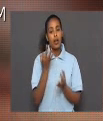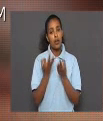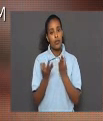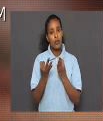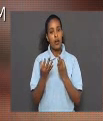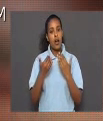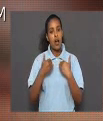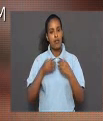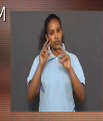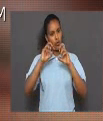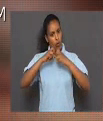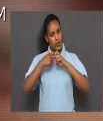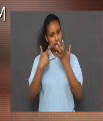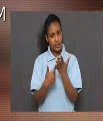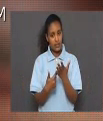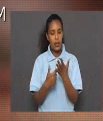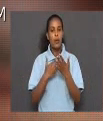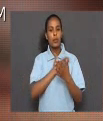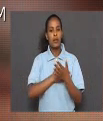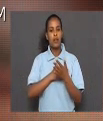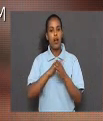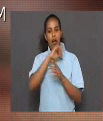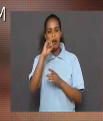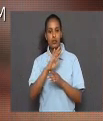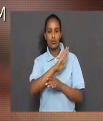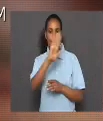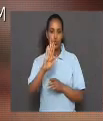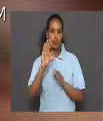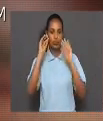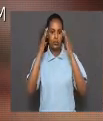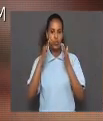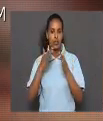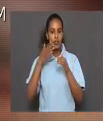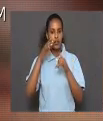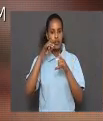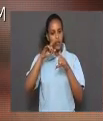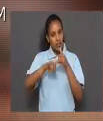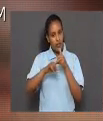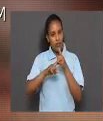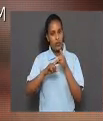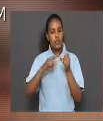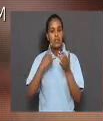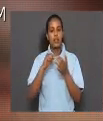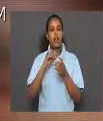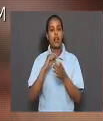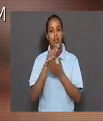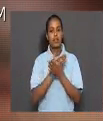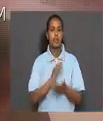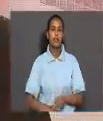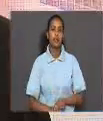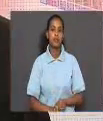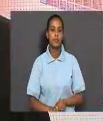If you are having trouble with this, please ask your teacher for assistance at the end of the lesson.